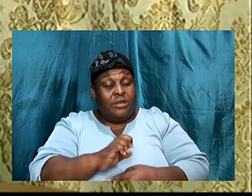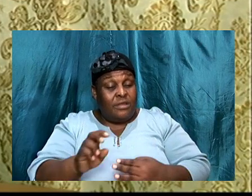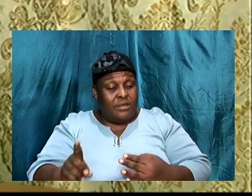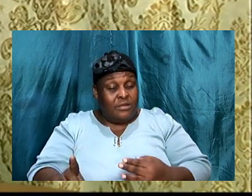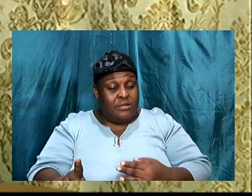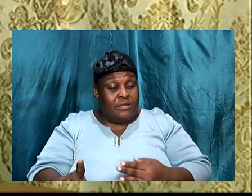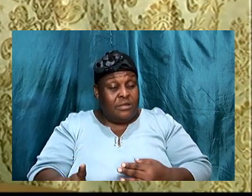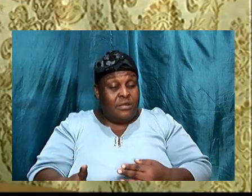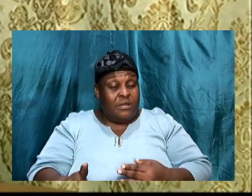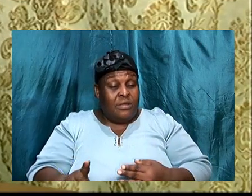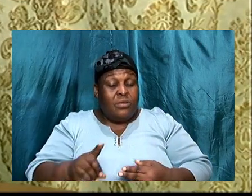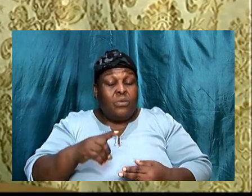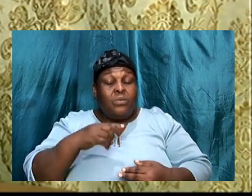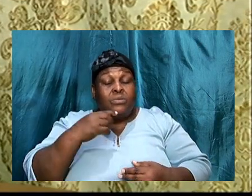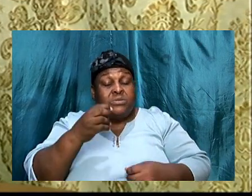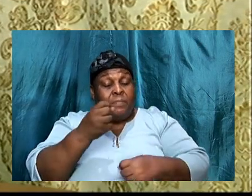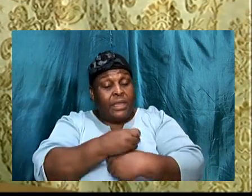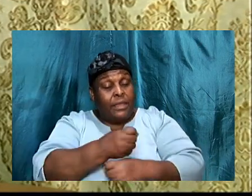was set,